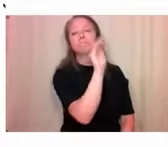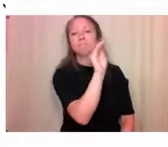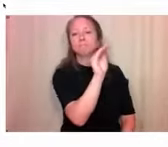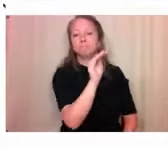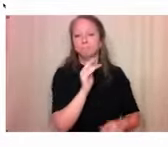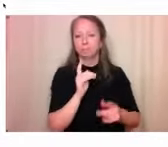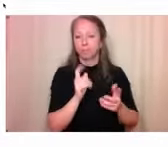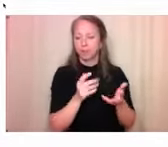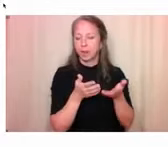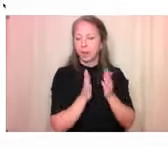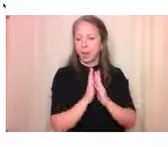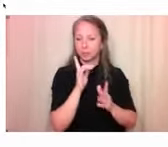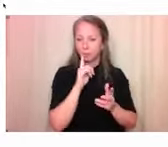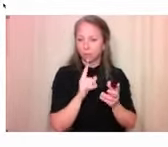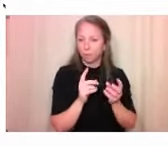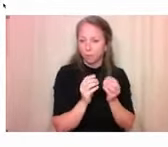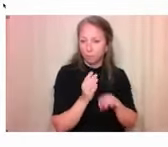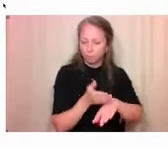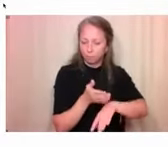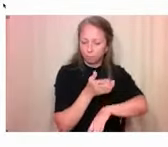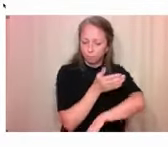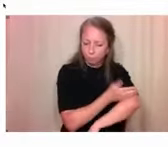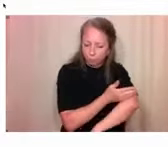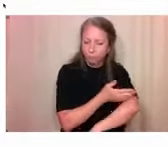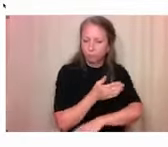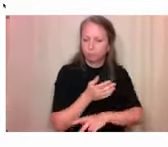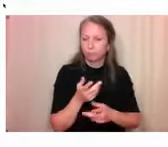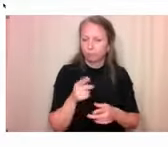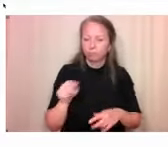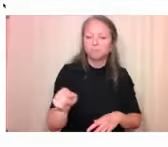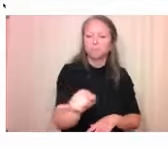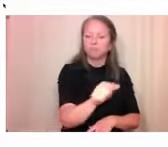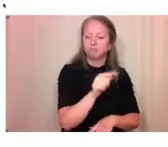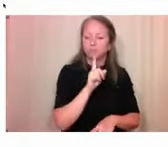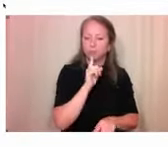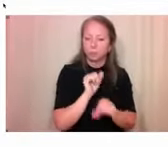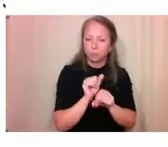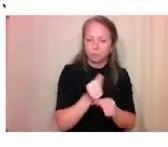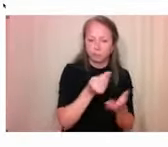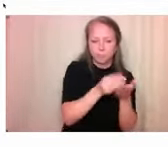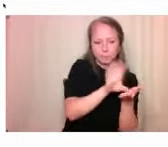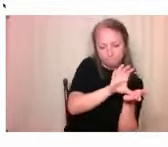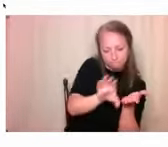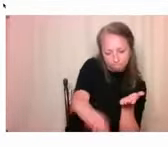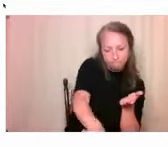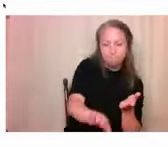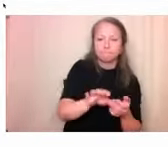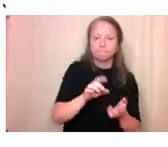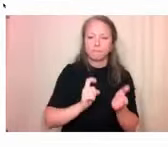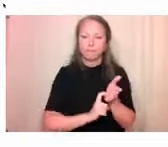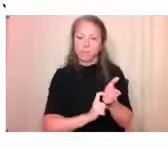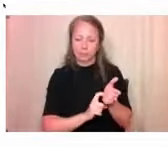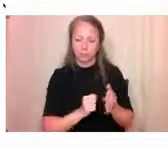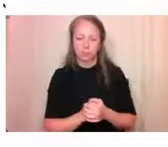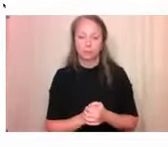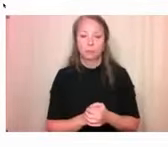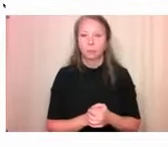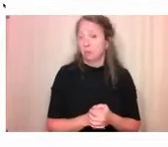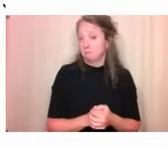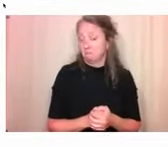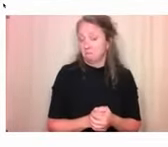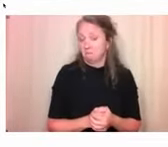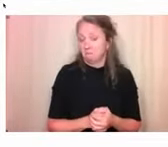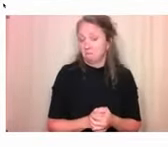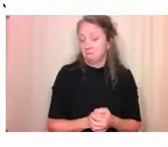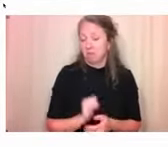So this is an infographic showing kind of the gist of how Candid Access works. Essentially anyone can take a photo of a feature that they'd like to